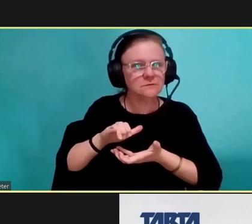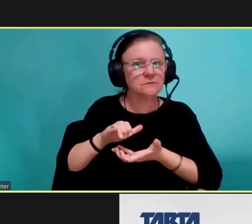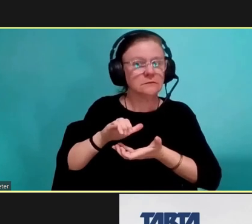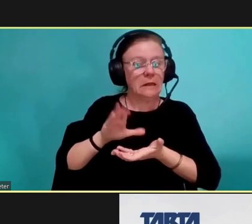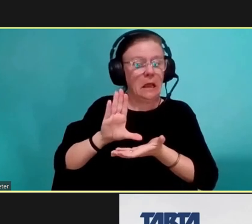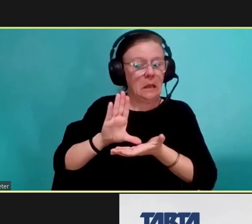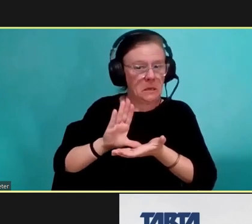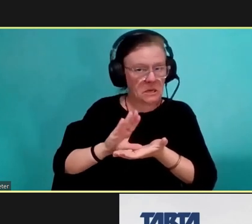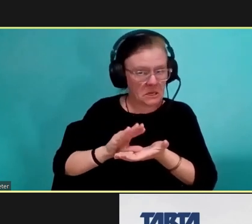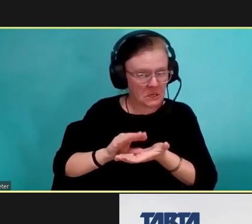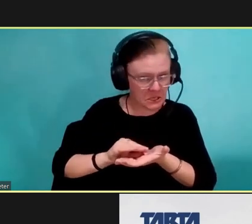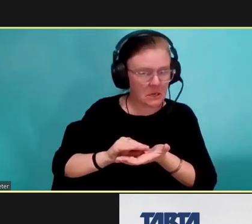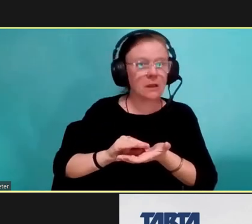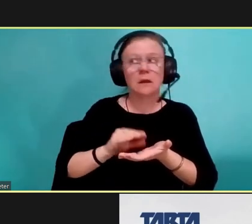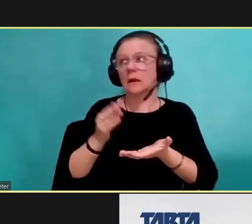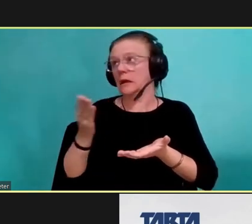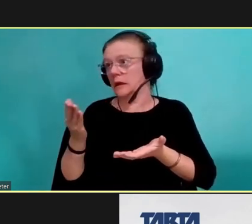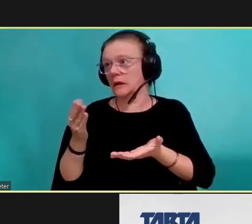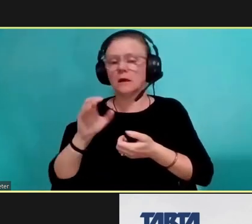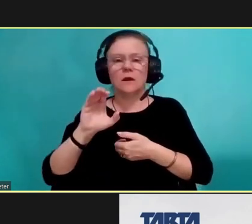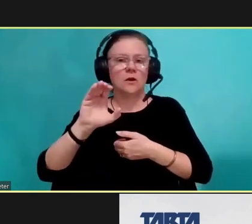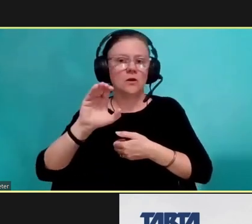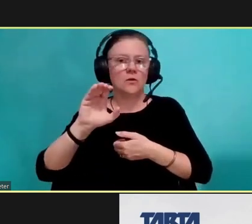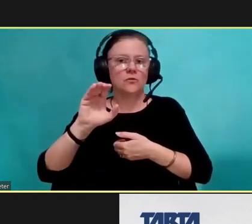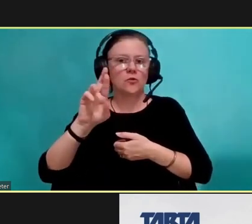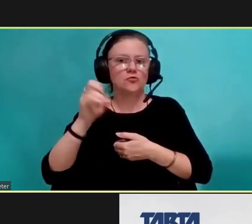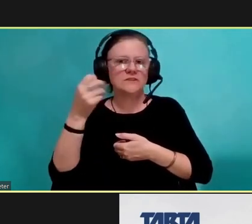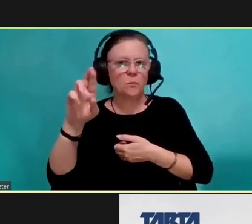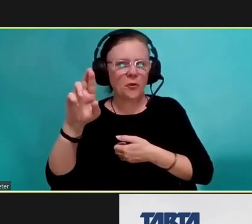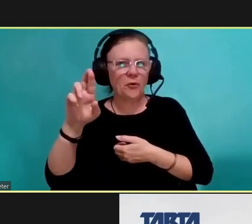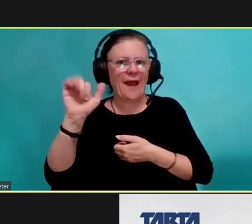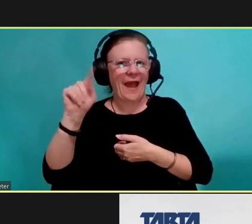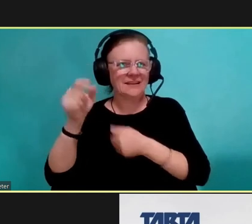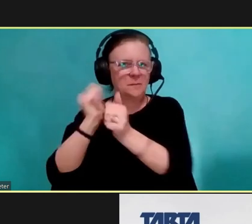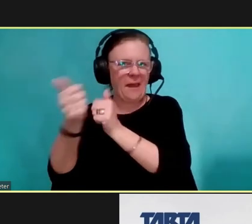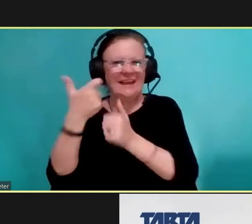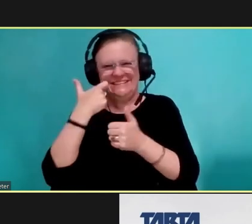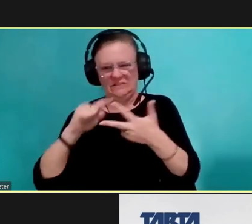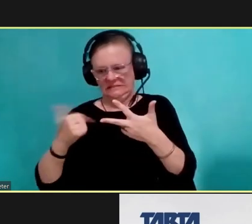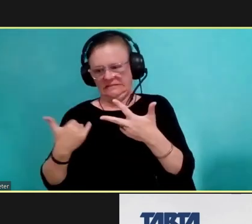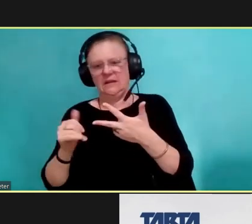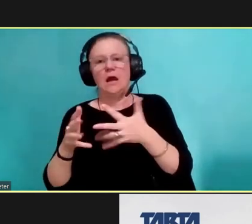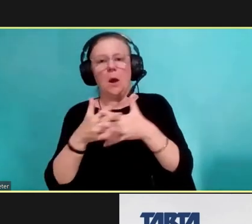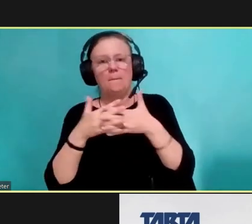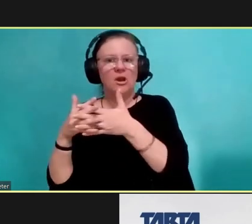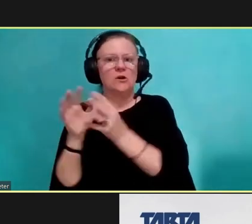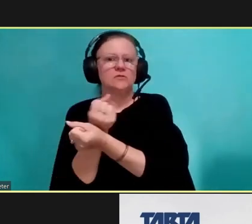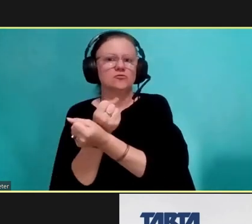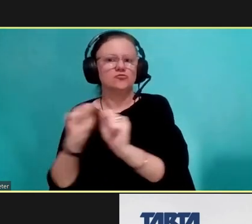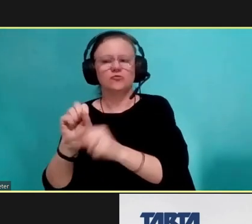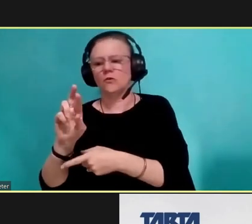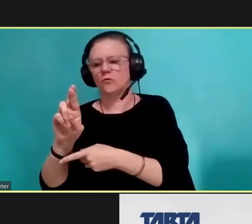but after that, there was the CRISPR Act, and then this most recent one this year is the American Rescue Plan.